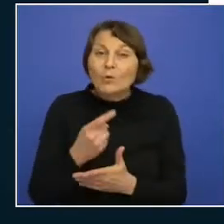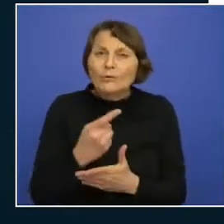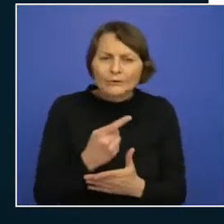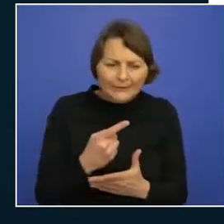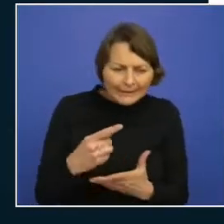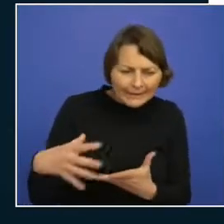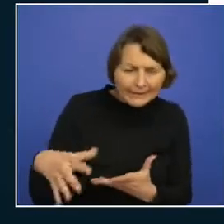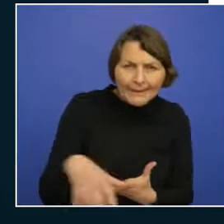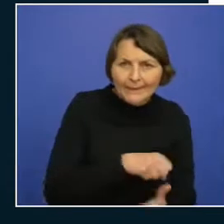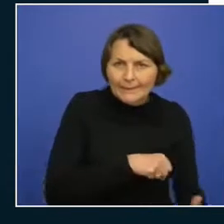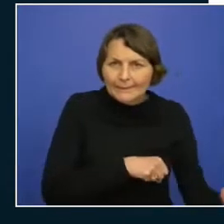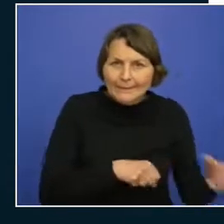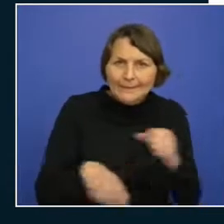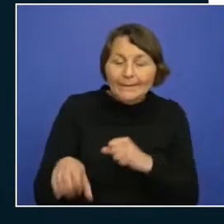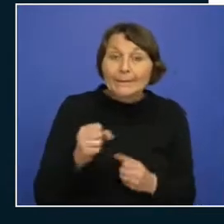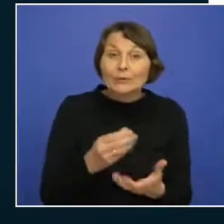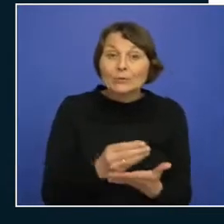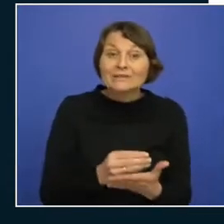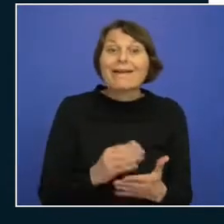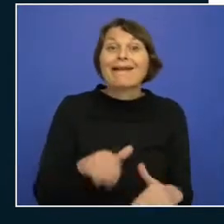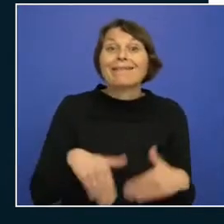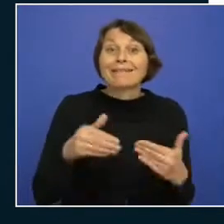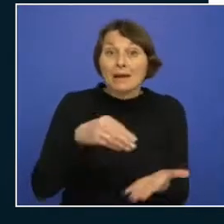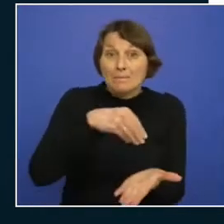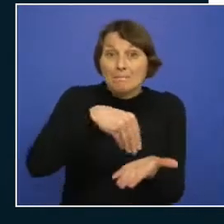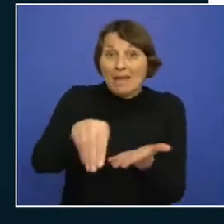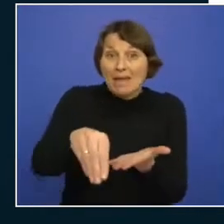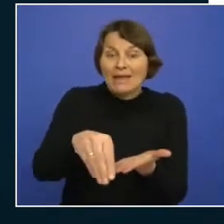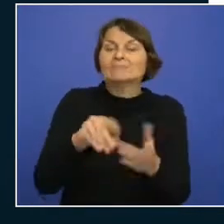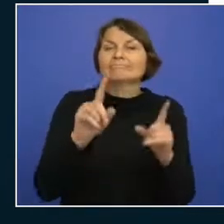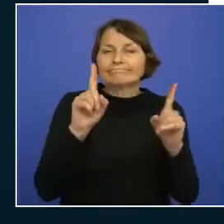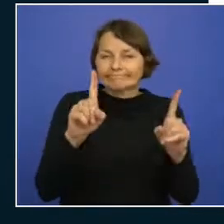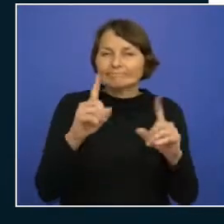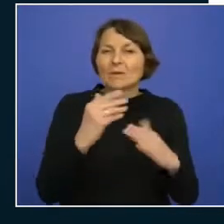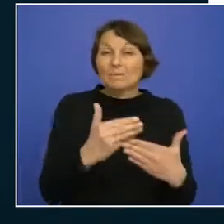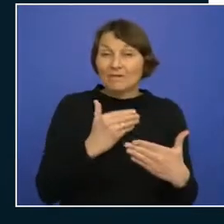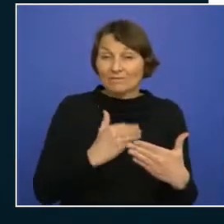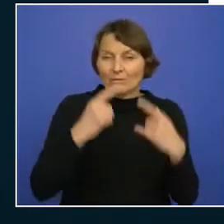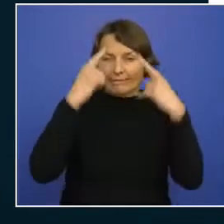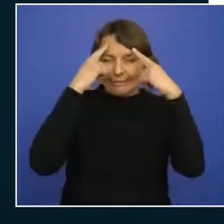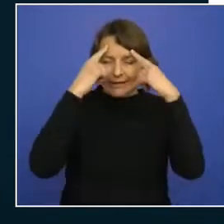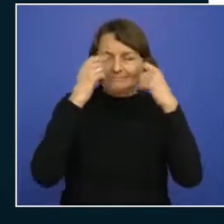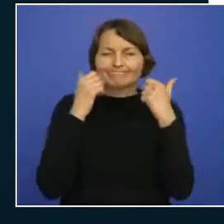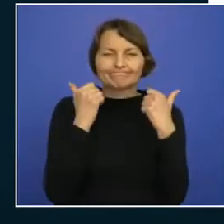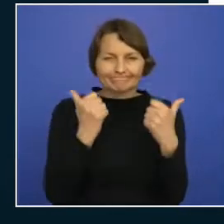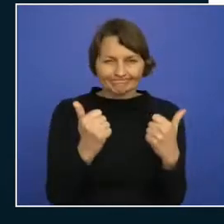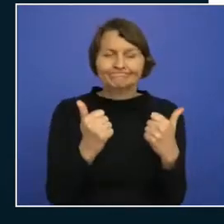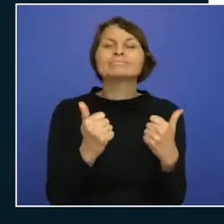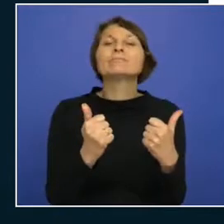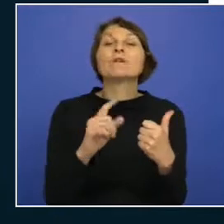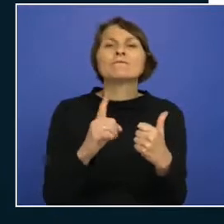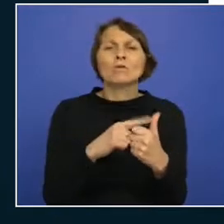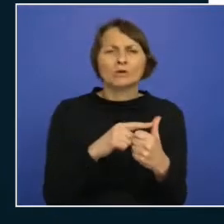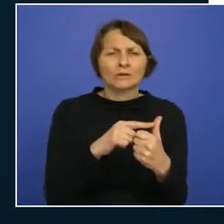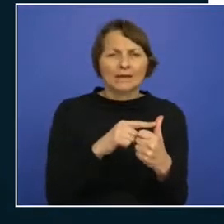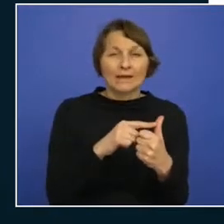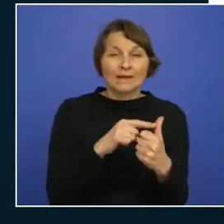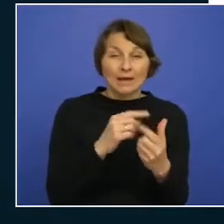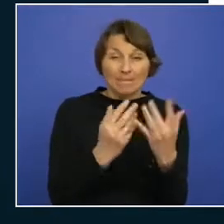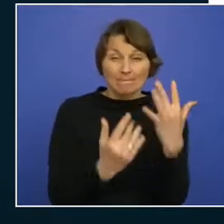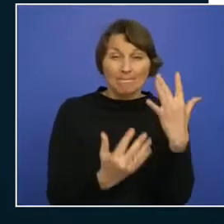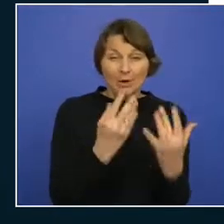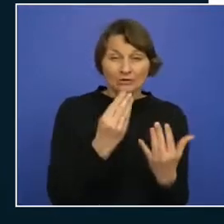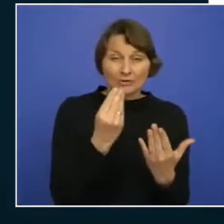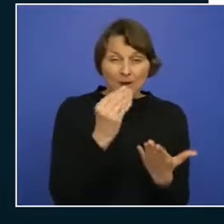and paying for it I think it's a good practice to set up some budgets so budgets spending quotas